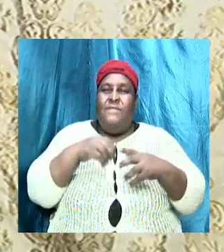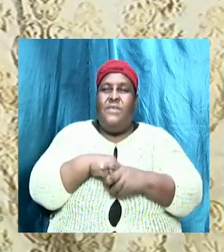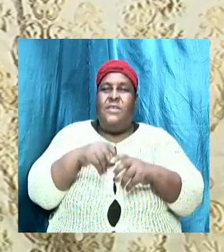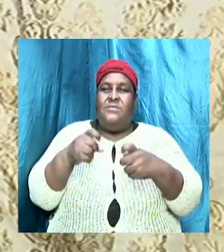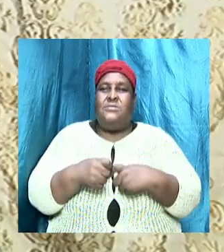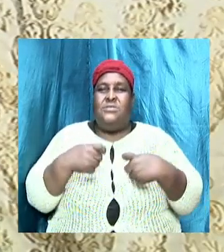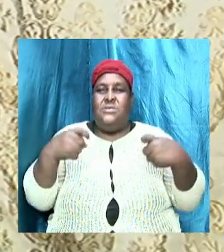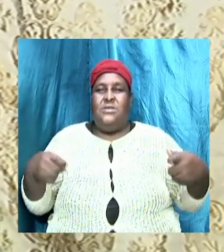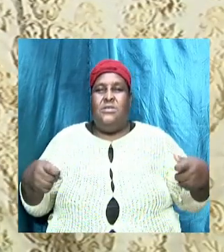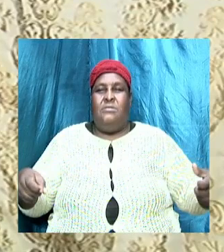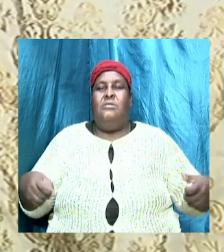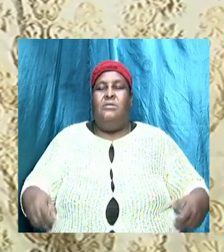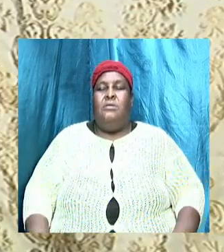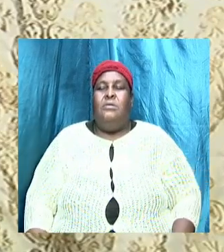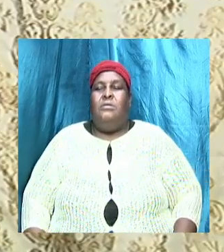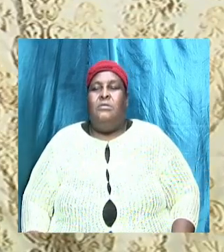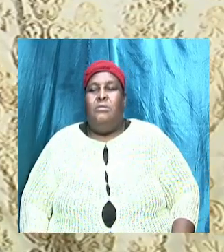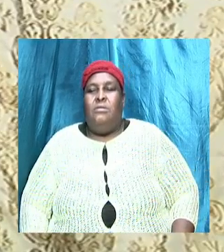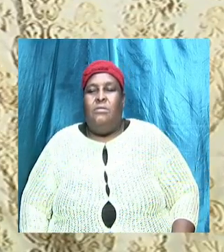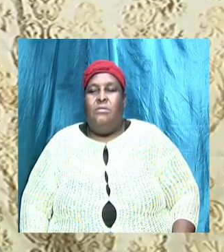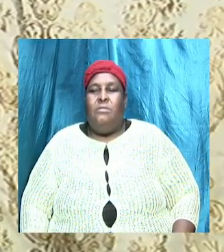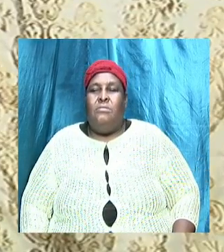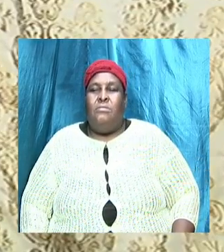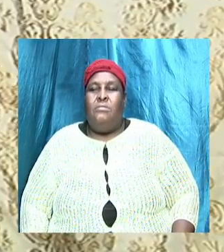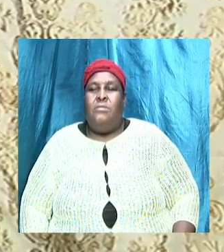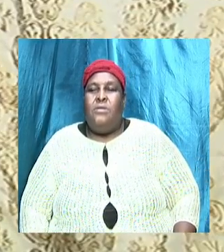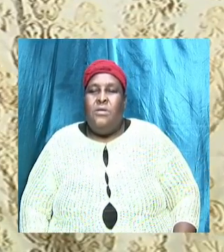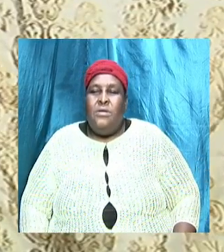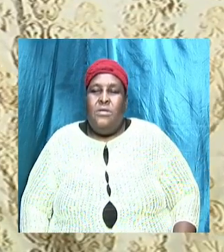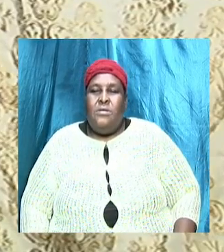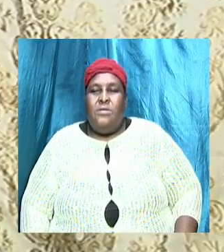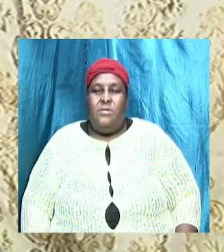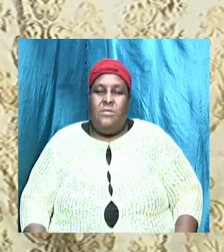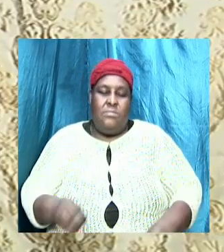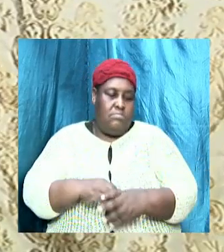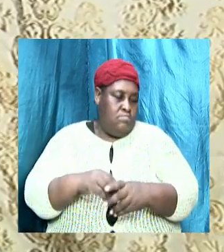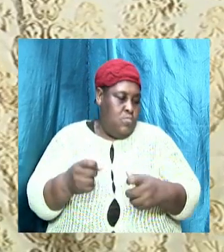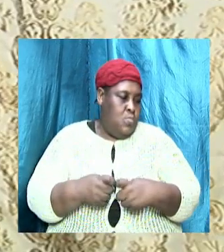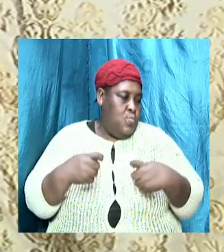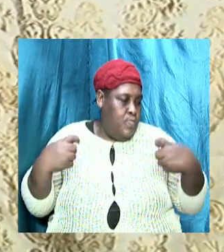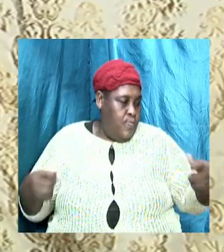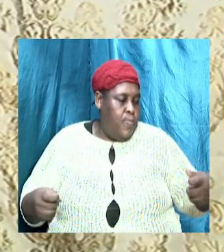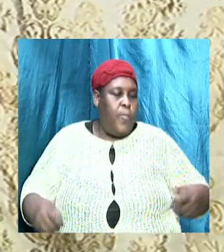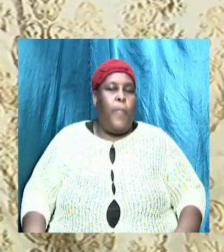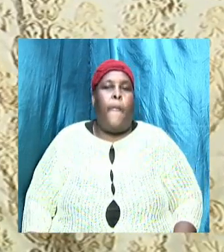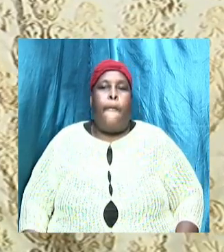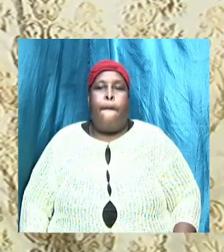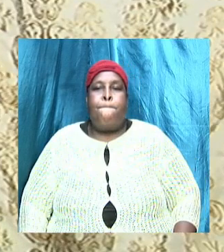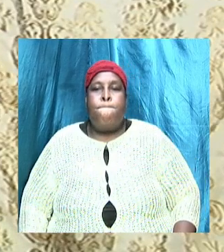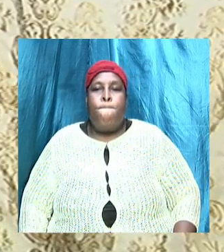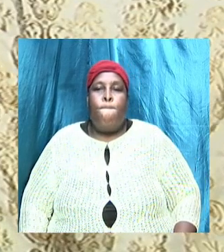are saved we are wondering why people live in sin